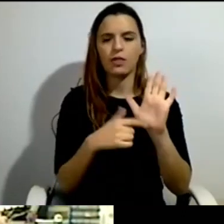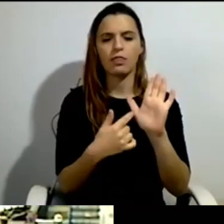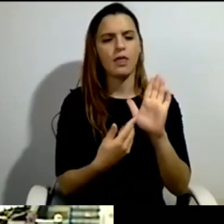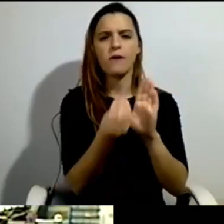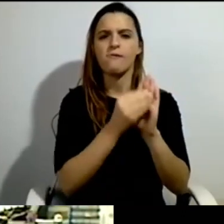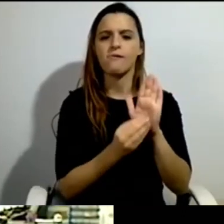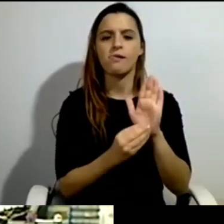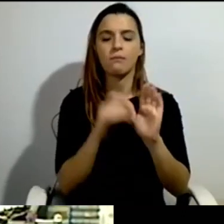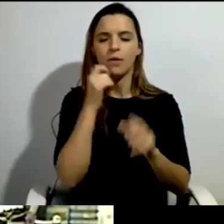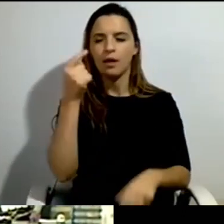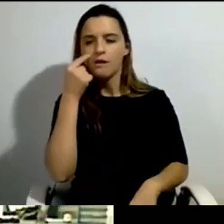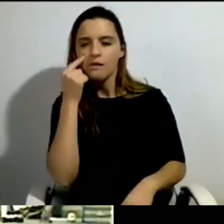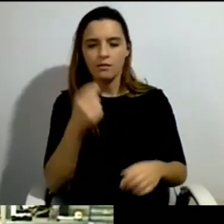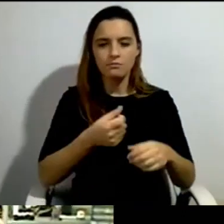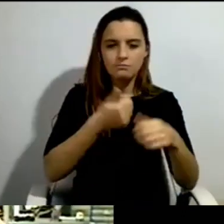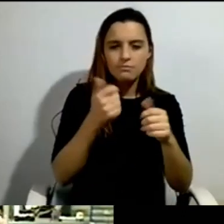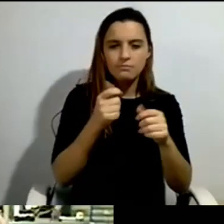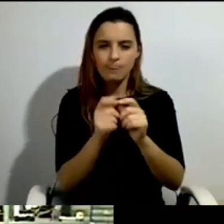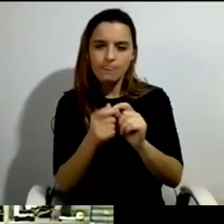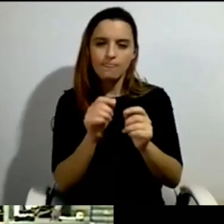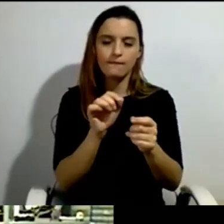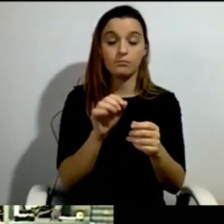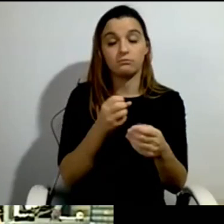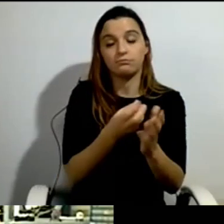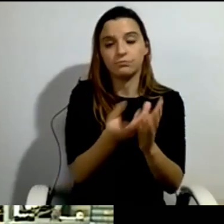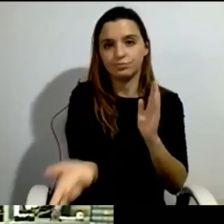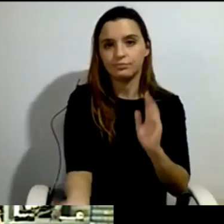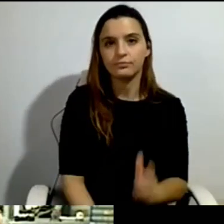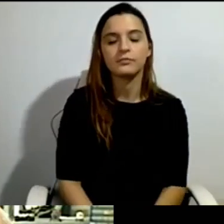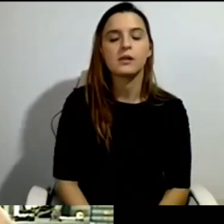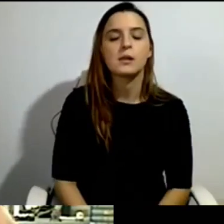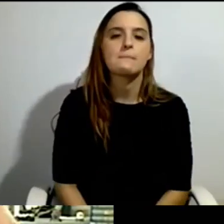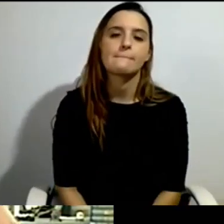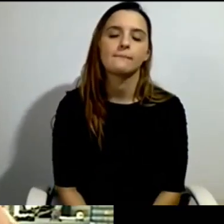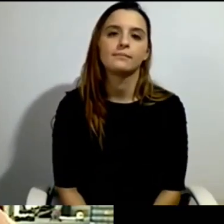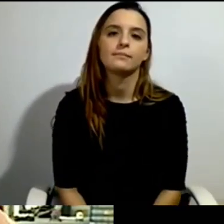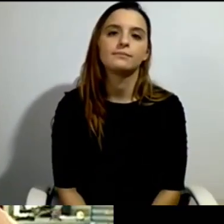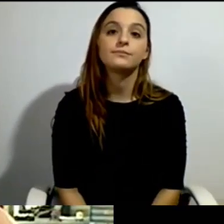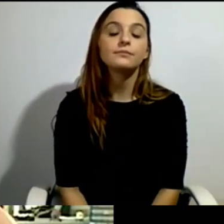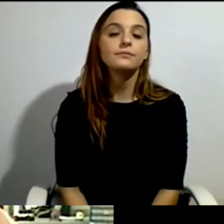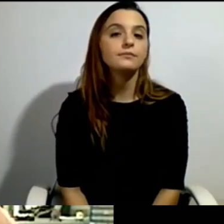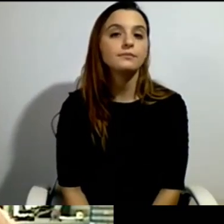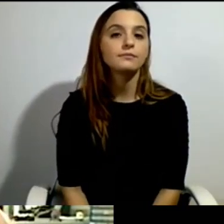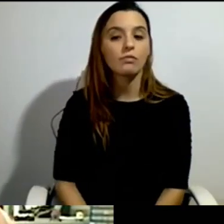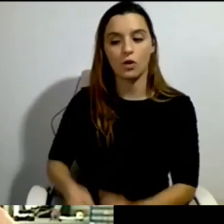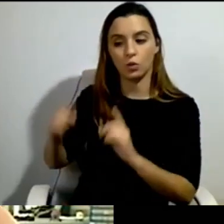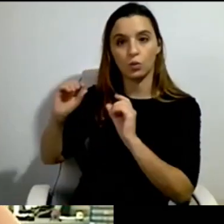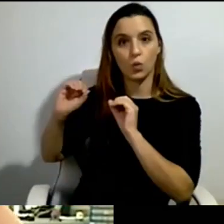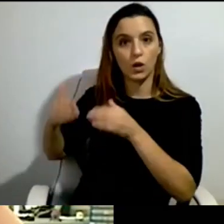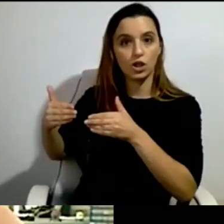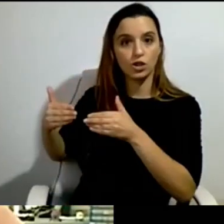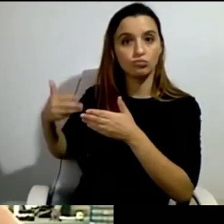And we also, from the very beginning, we were very clear that we want direct payment